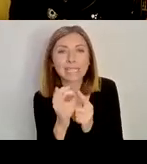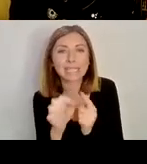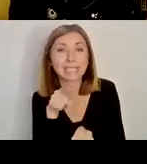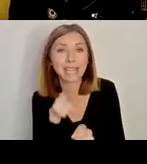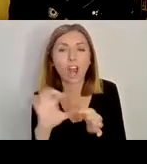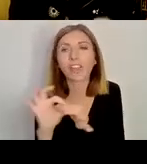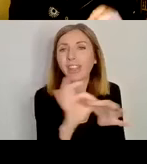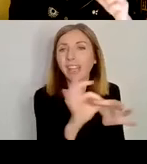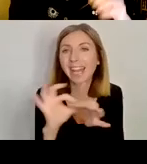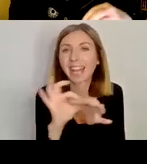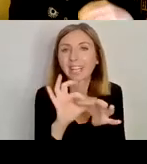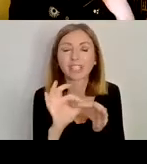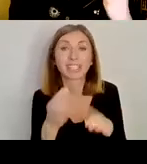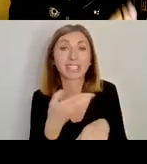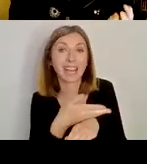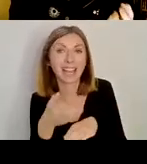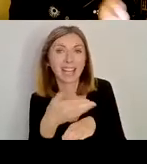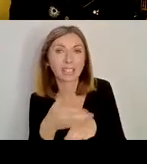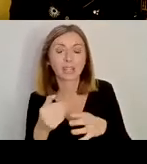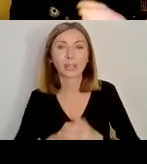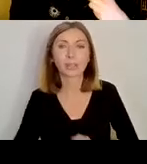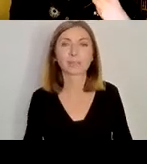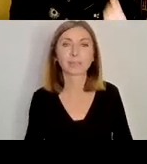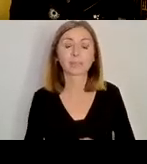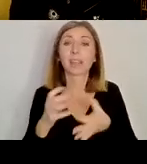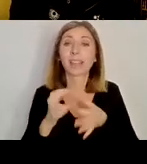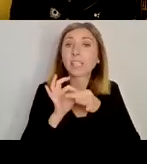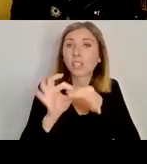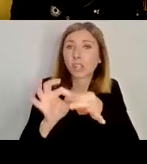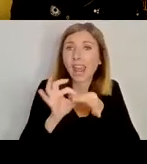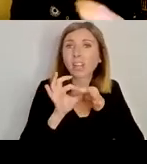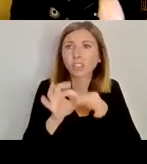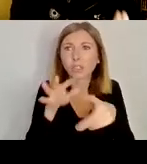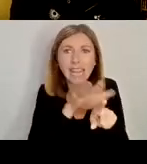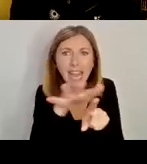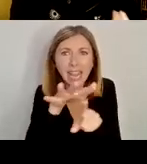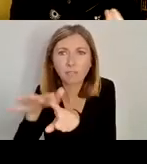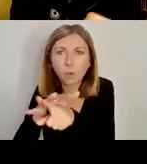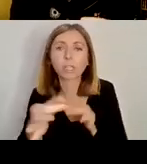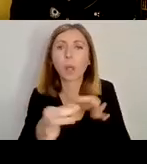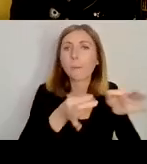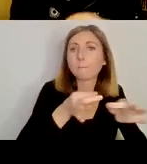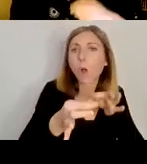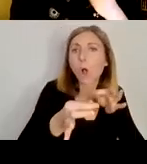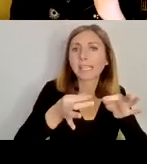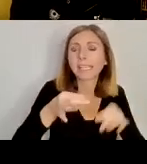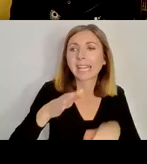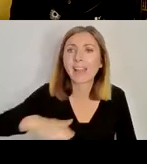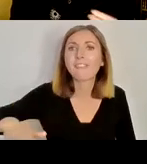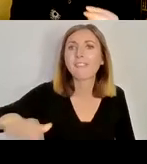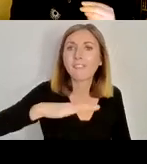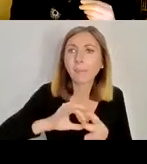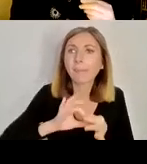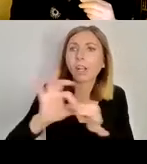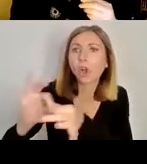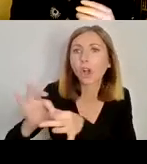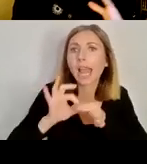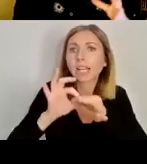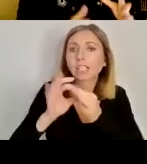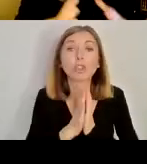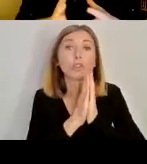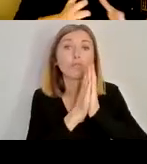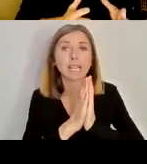evening. These connections, they play out in terms of politics, kinship, ecclesiastical connections,